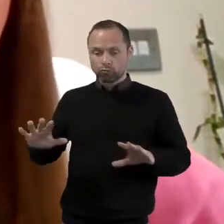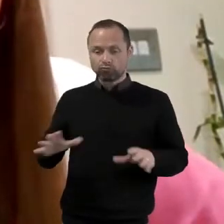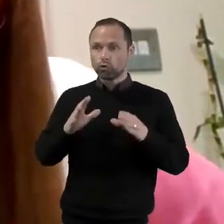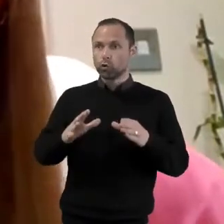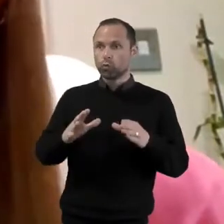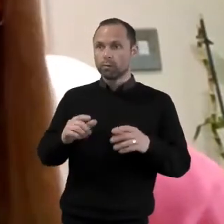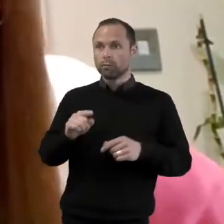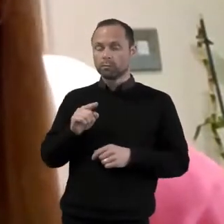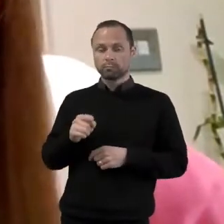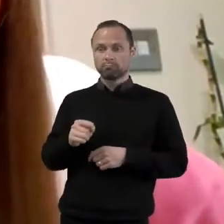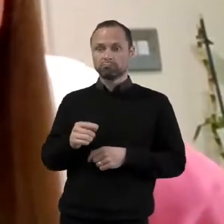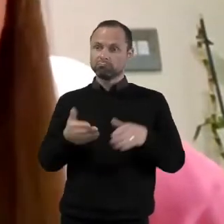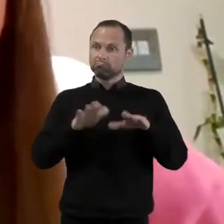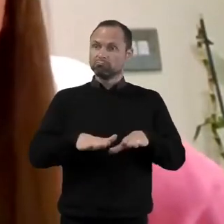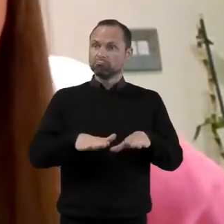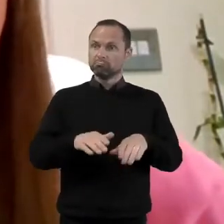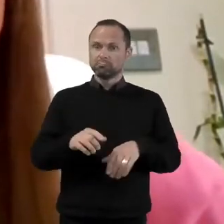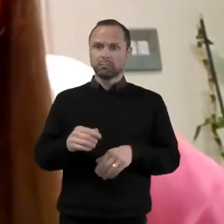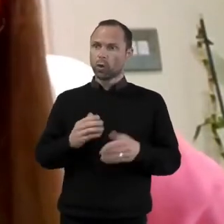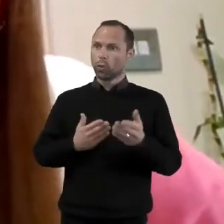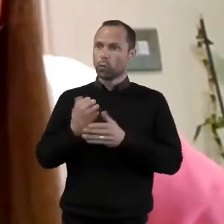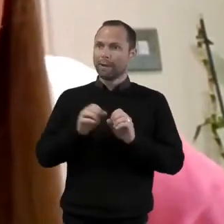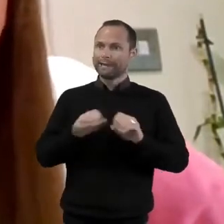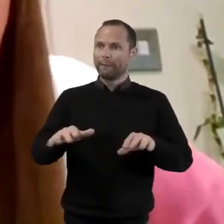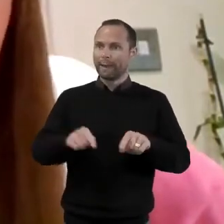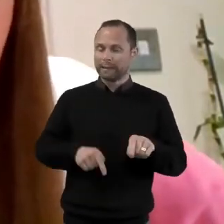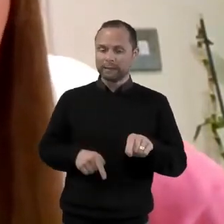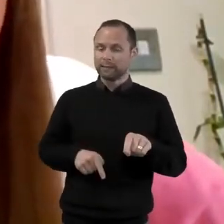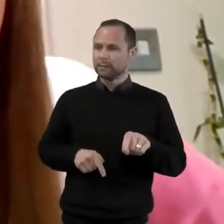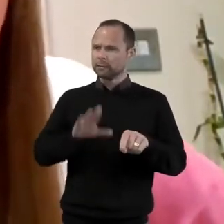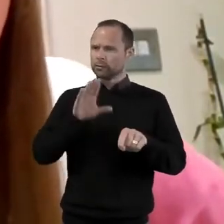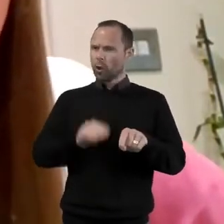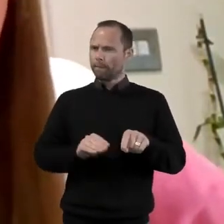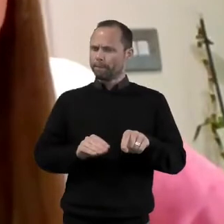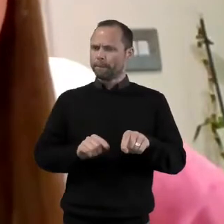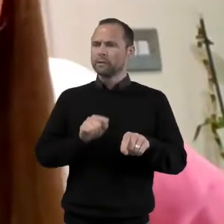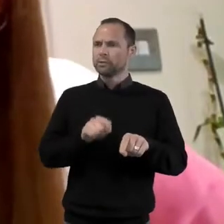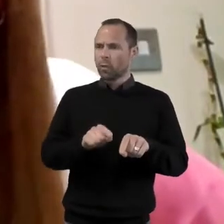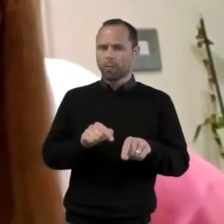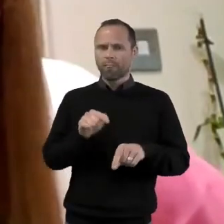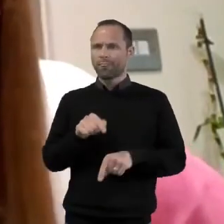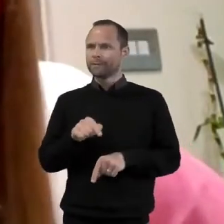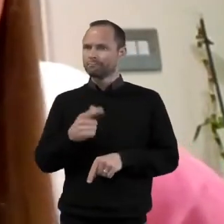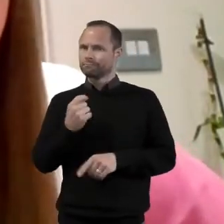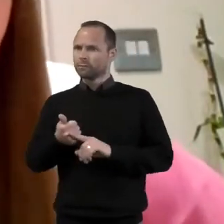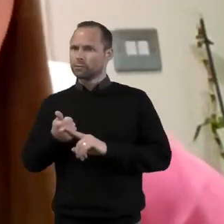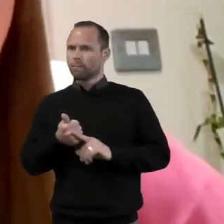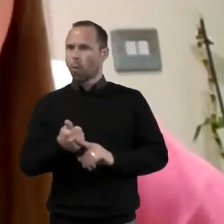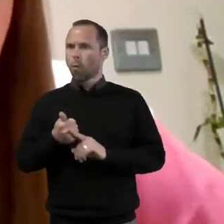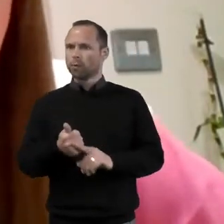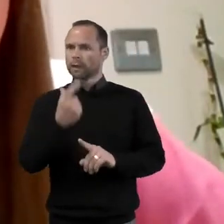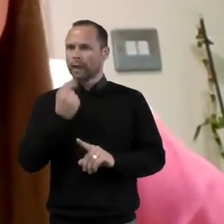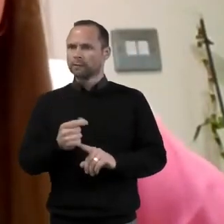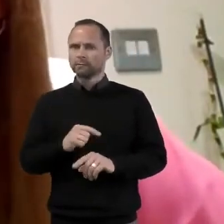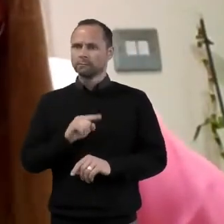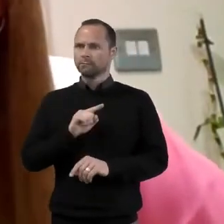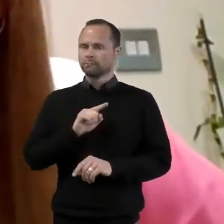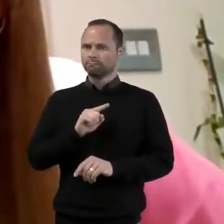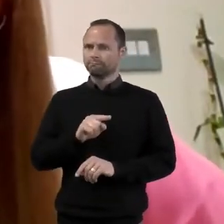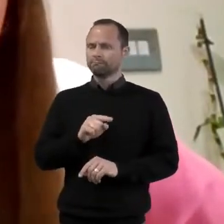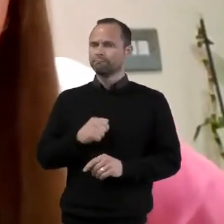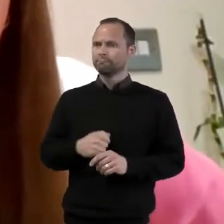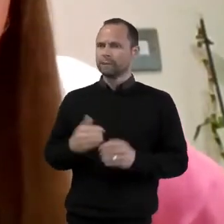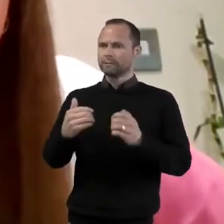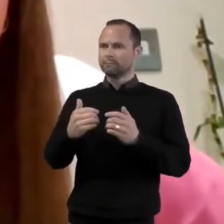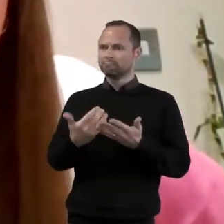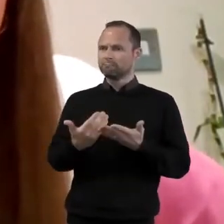stopped during the pandemic. And even now we see a gap of provision from outside the academic school curriculum. Could